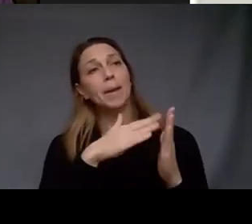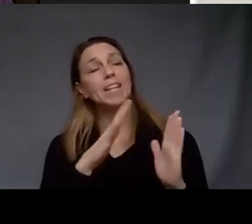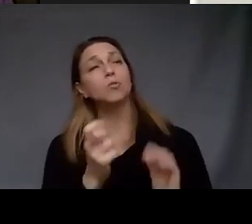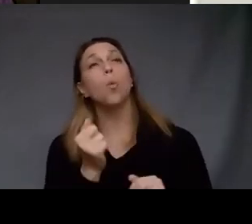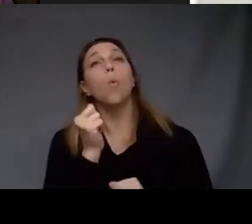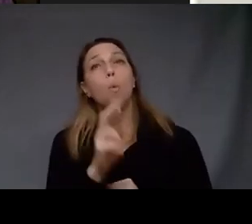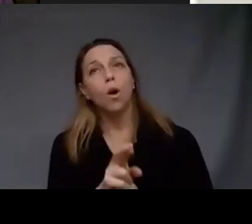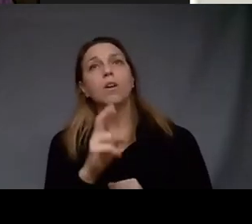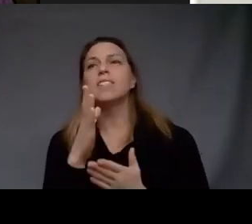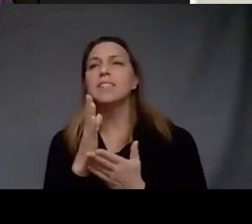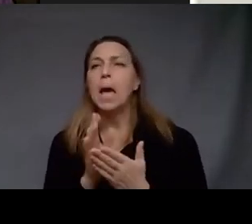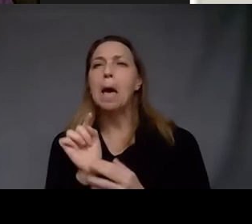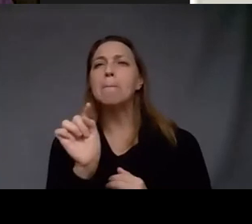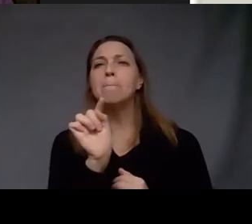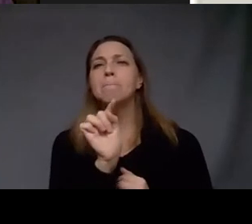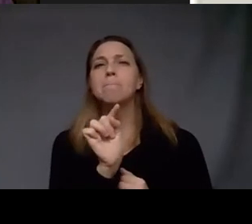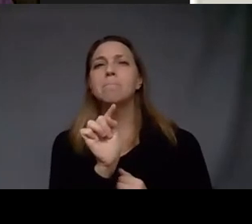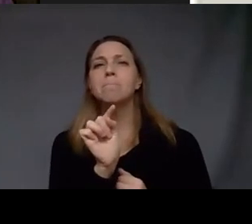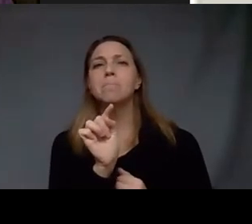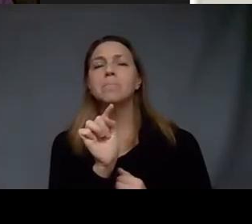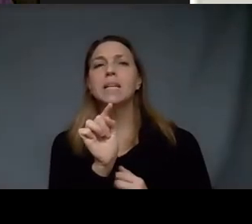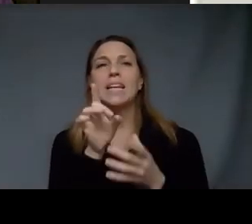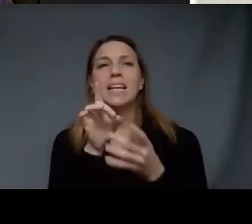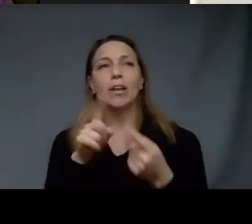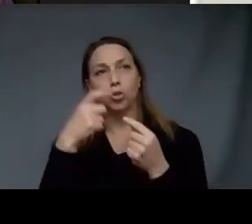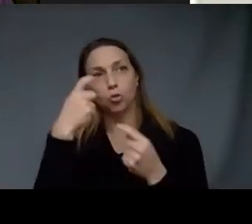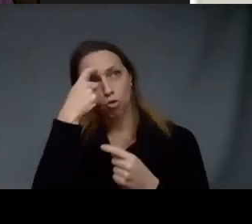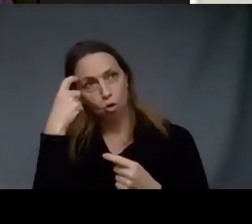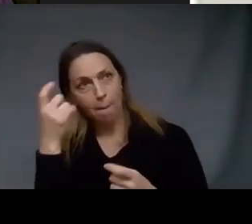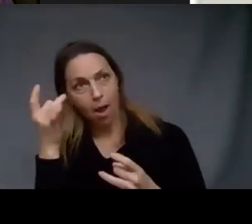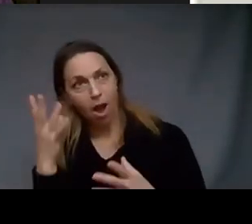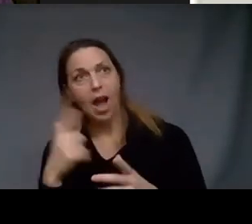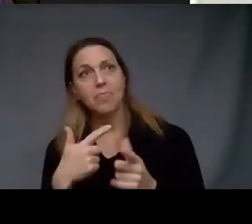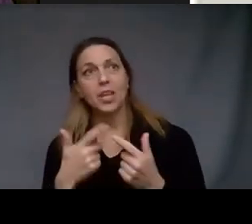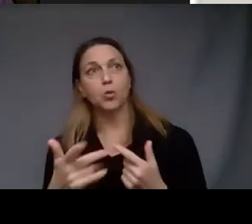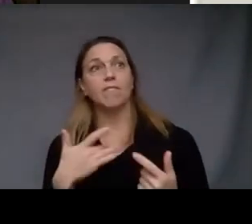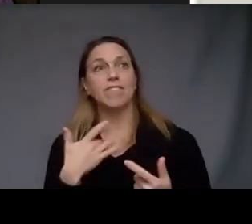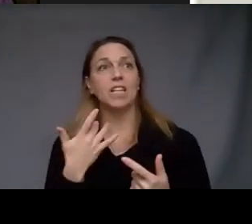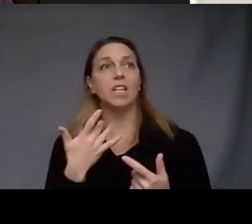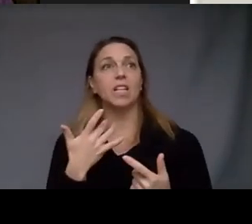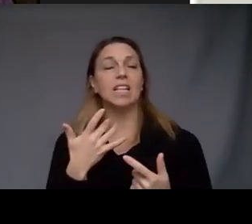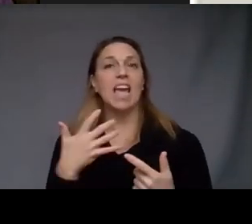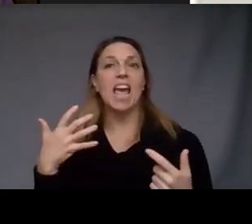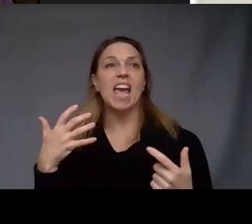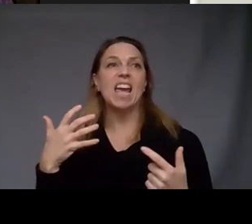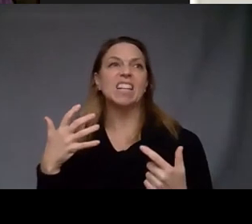particularly that connect to trauma that you feel anger toward or some other negative emotion